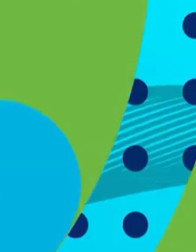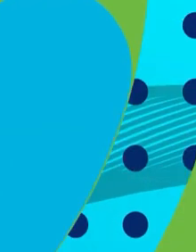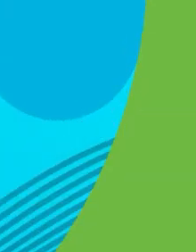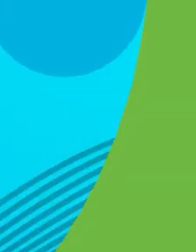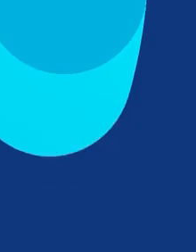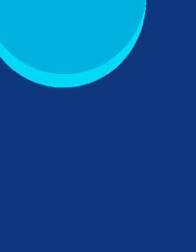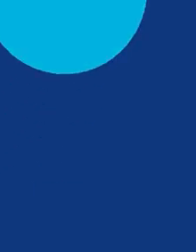Take care and have a Biolecker day.